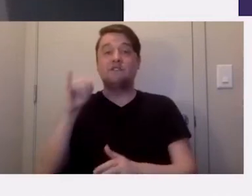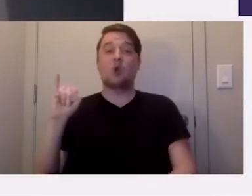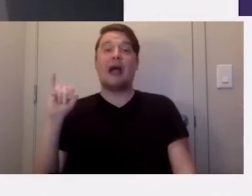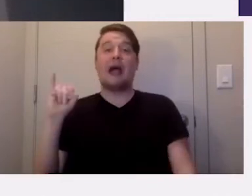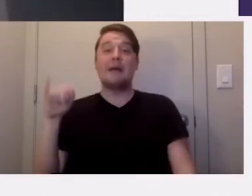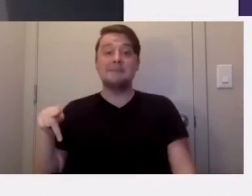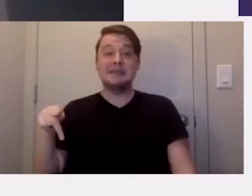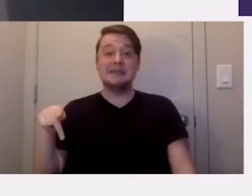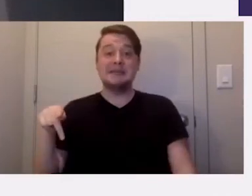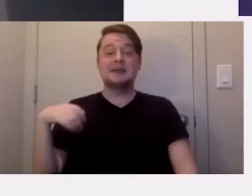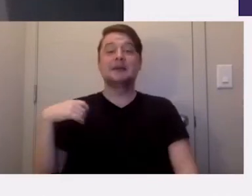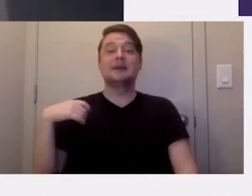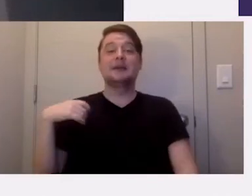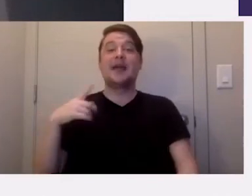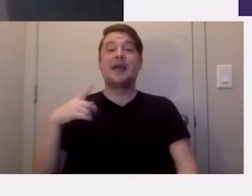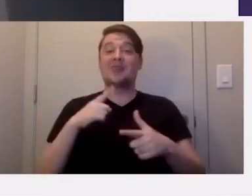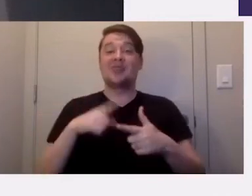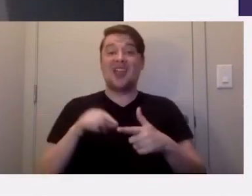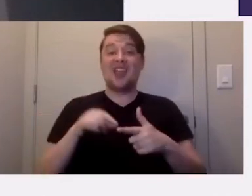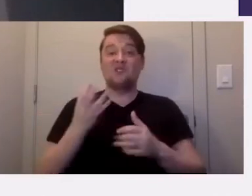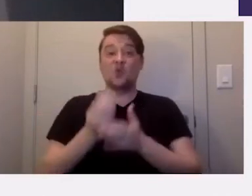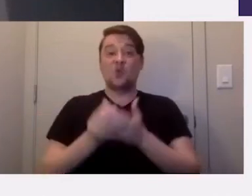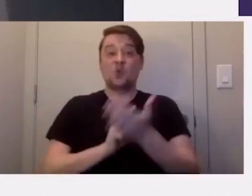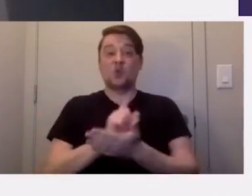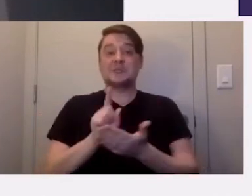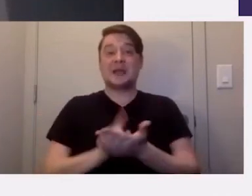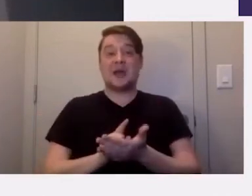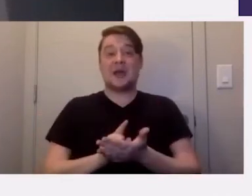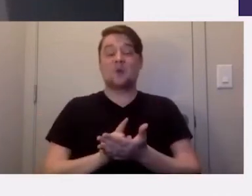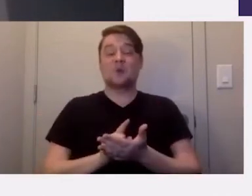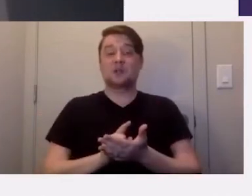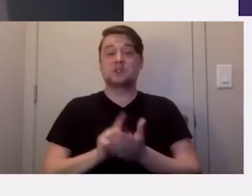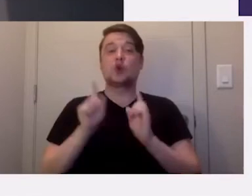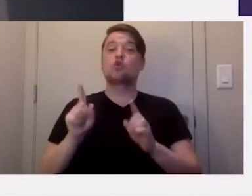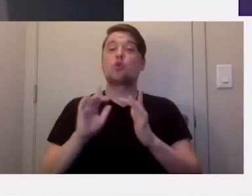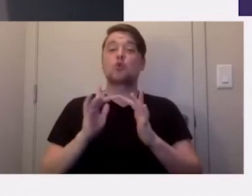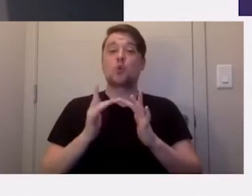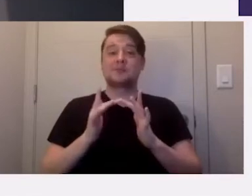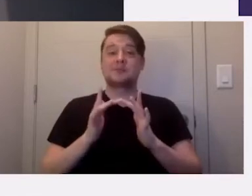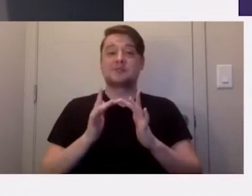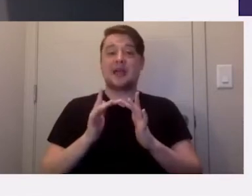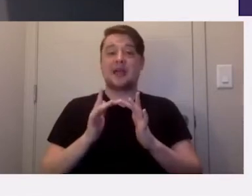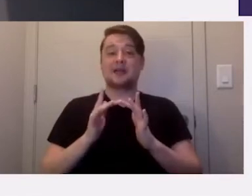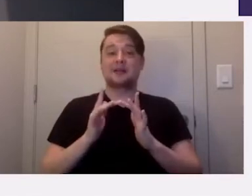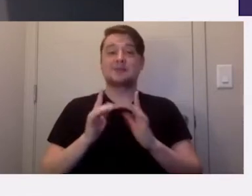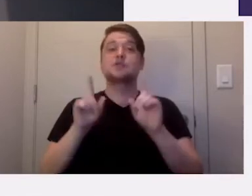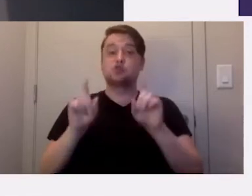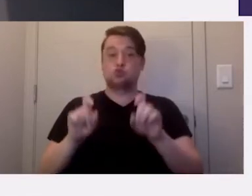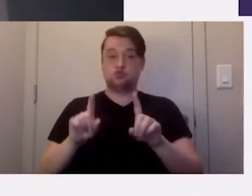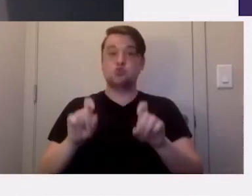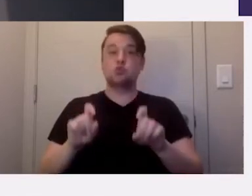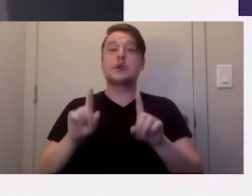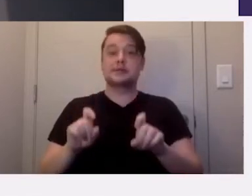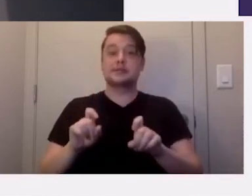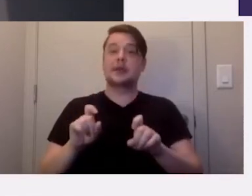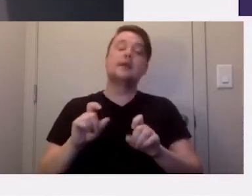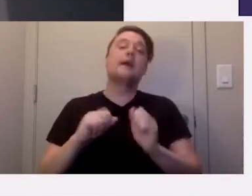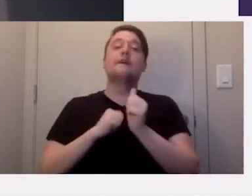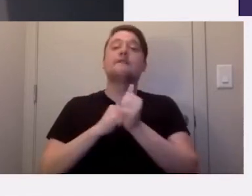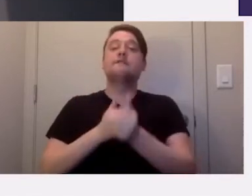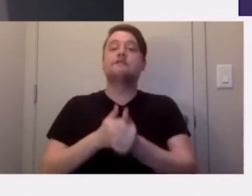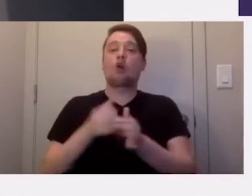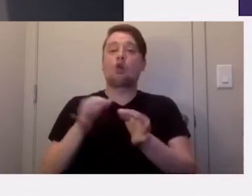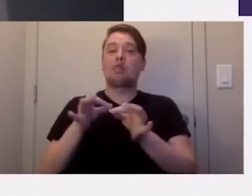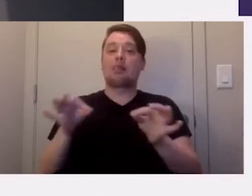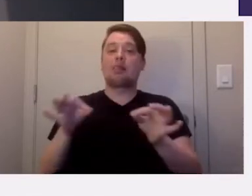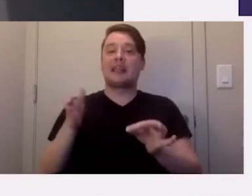And then if you lose hours, go to our website, take the quiz, and then follow the links in